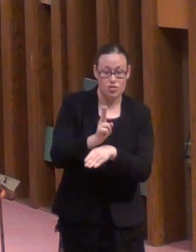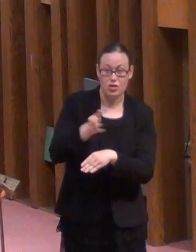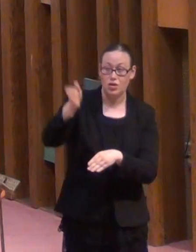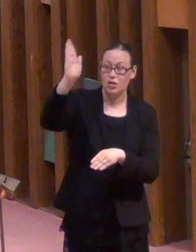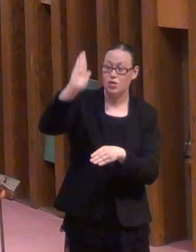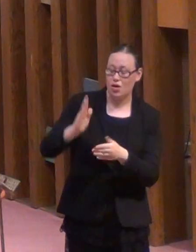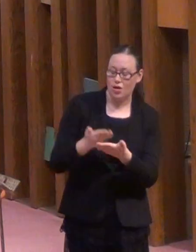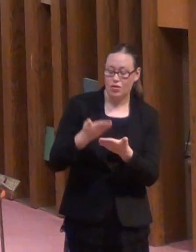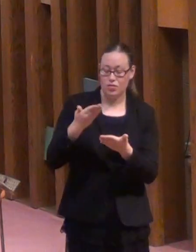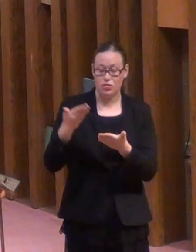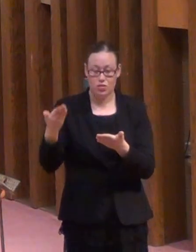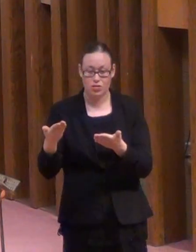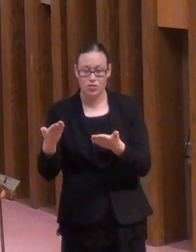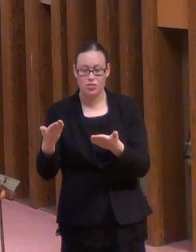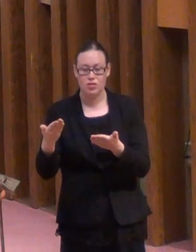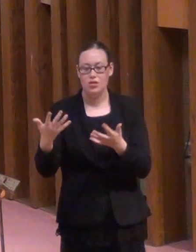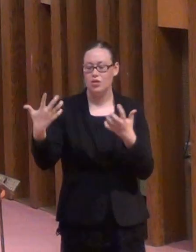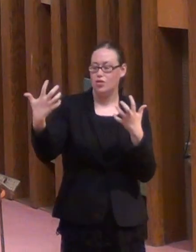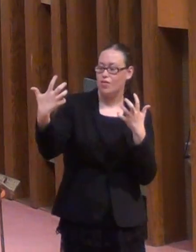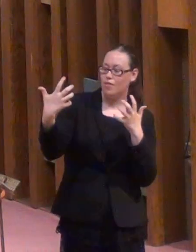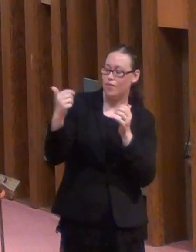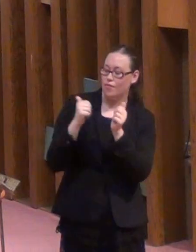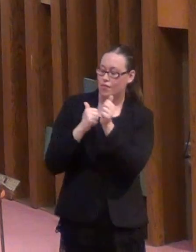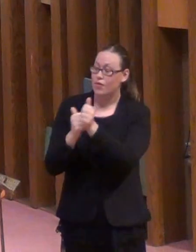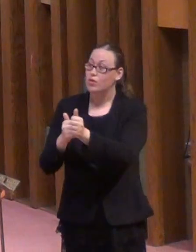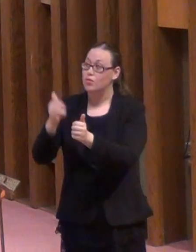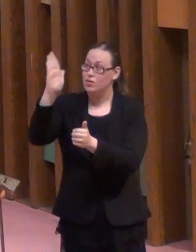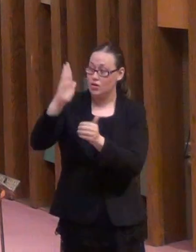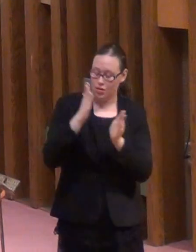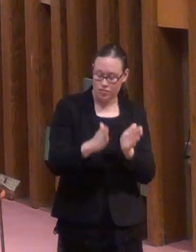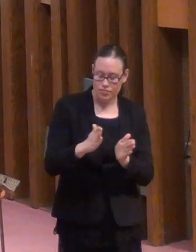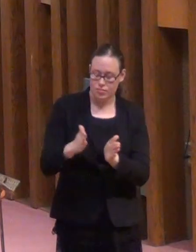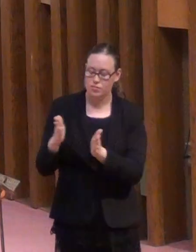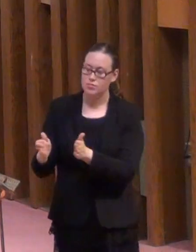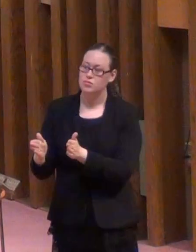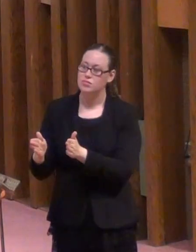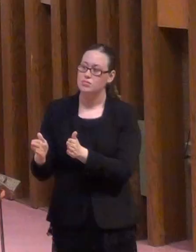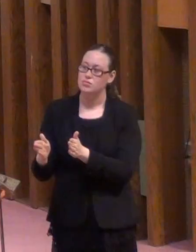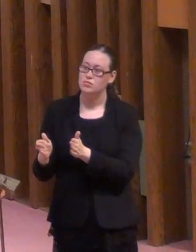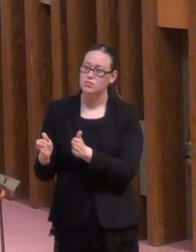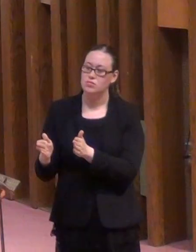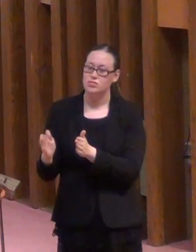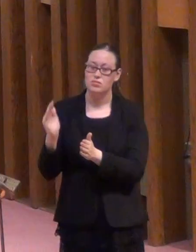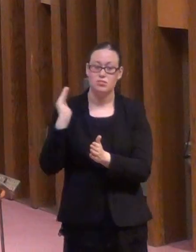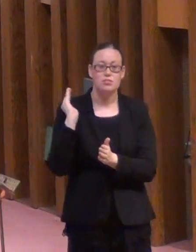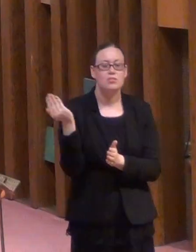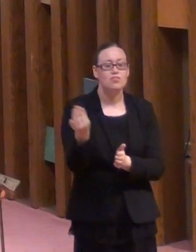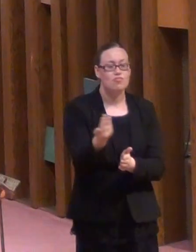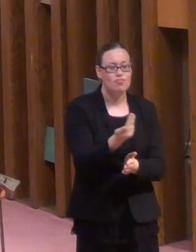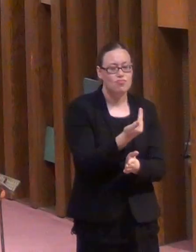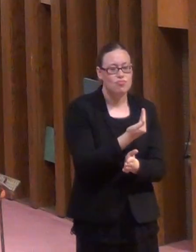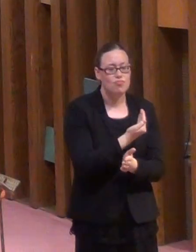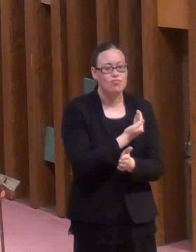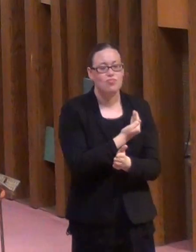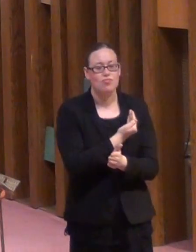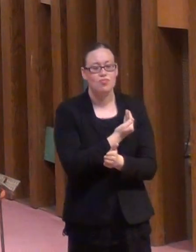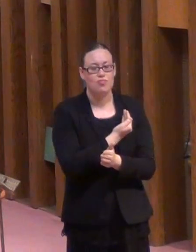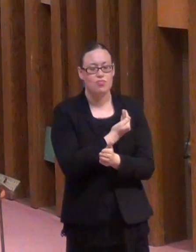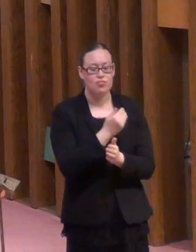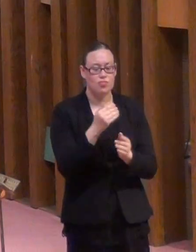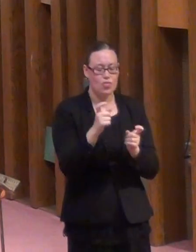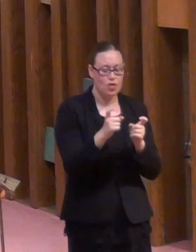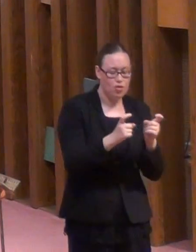according to God's will. We talked about that earlier. Our management of God's